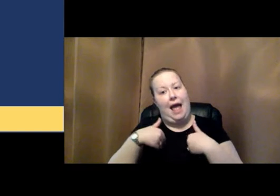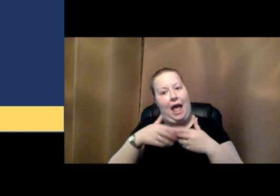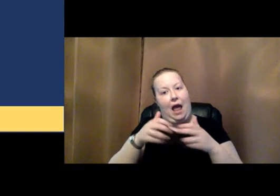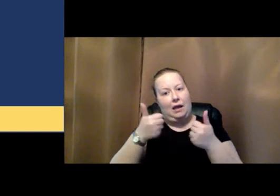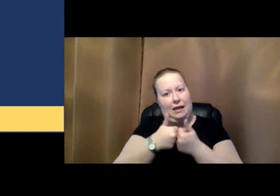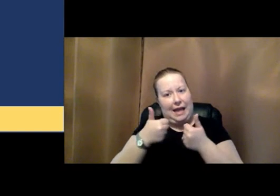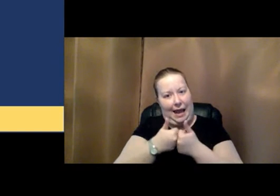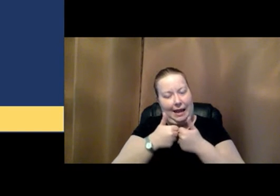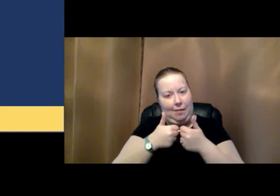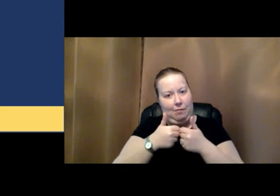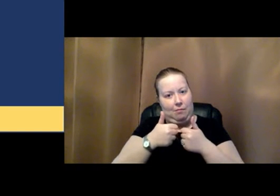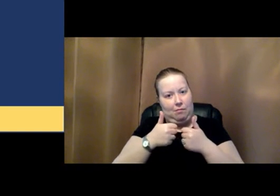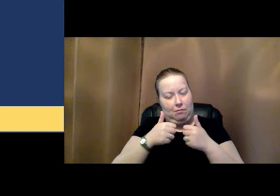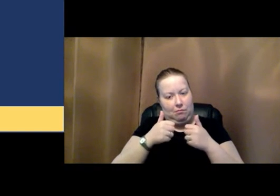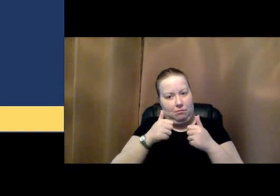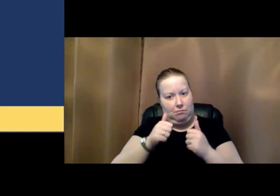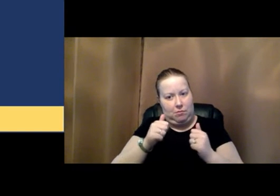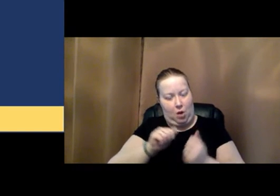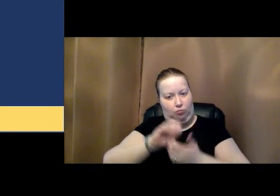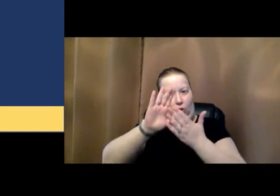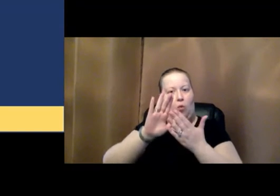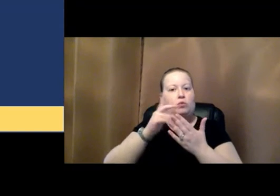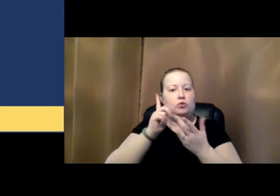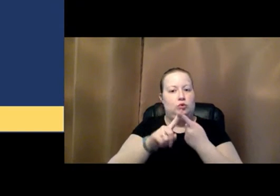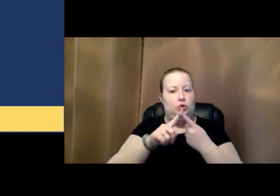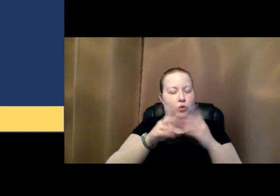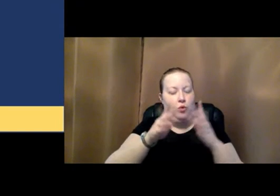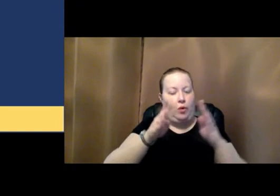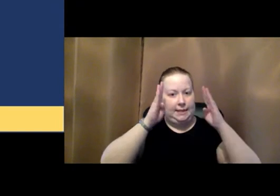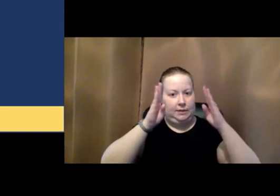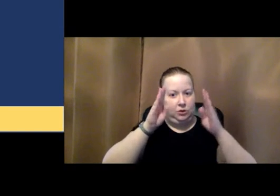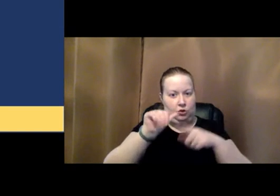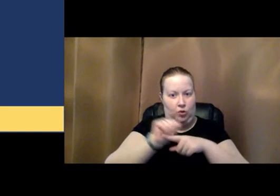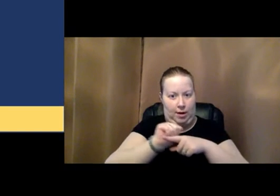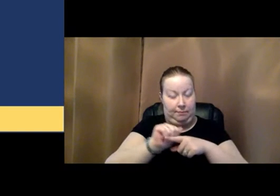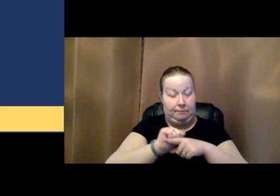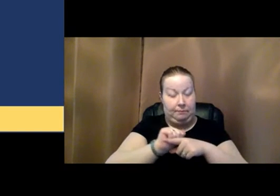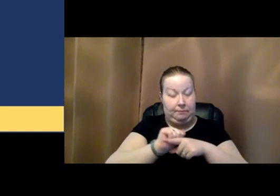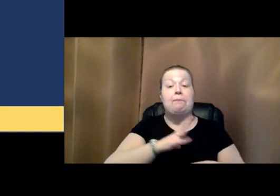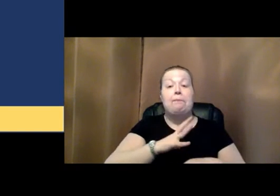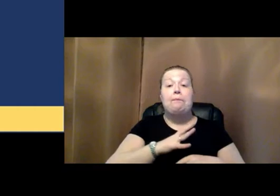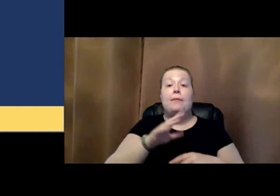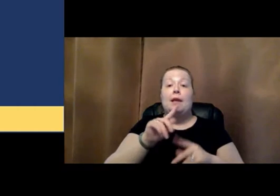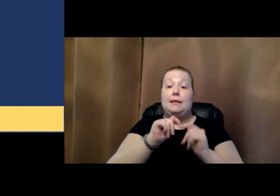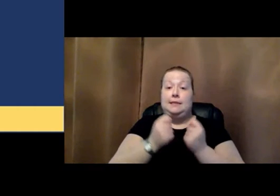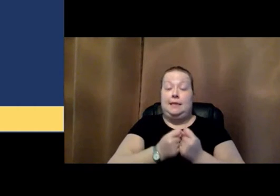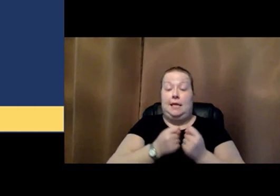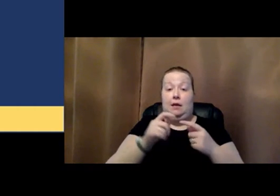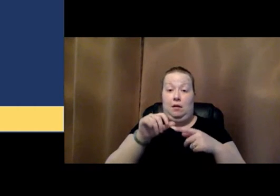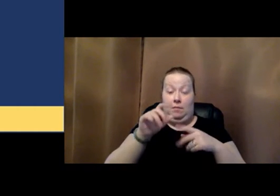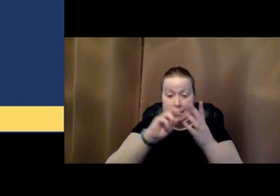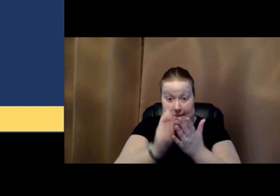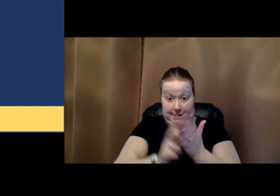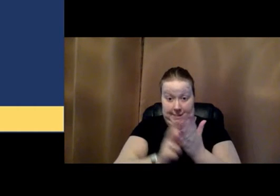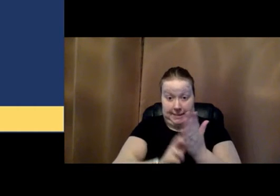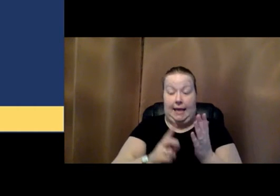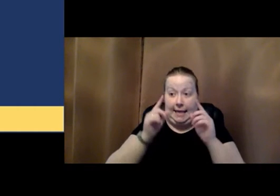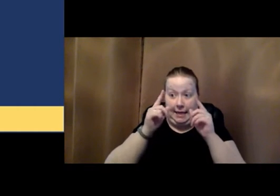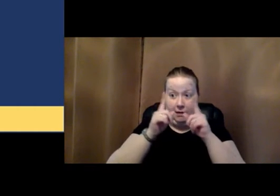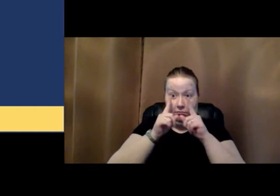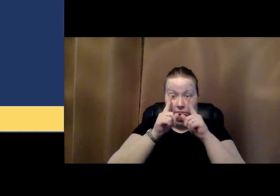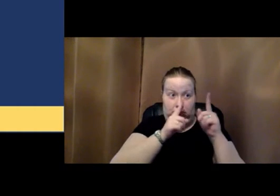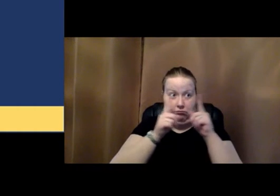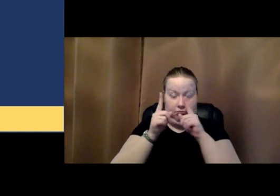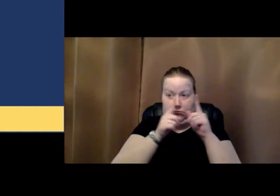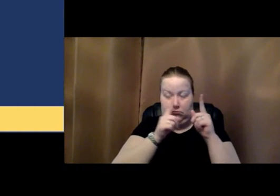to attention training. So the team designed gaze-controlled video games. The children